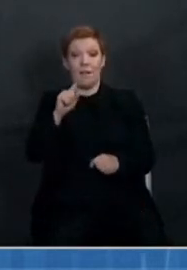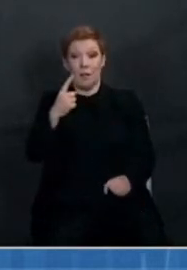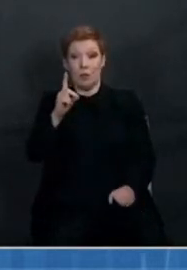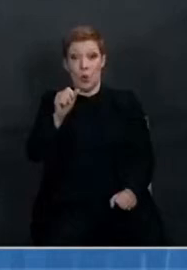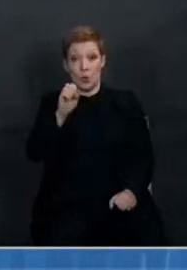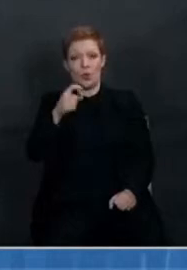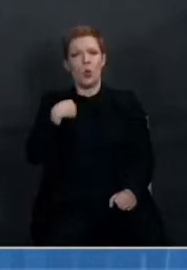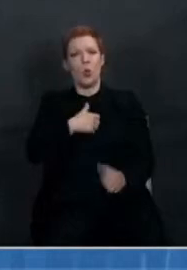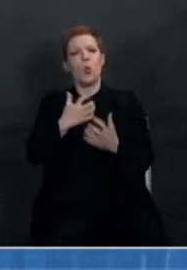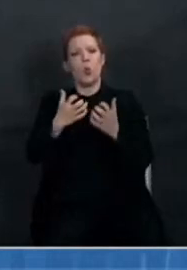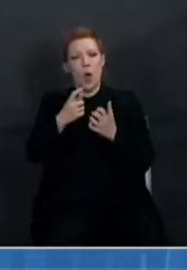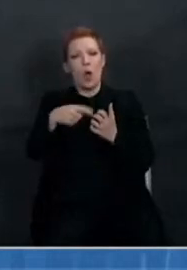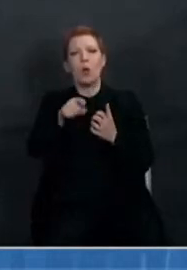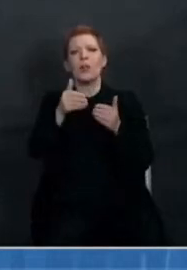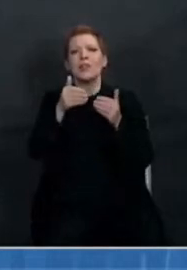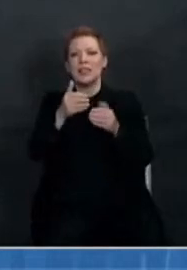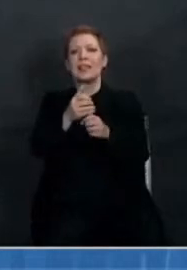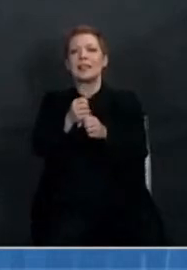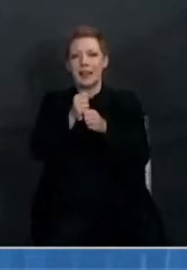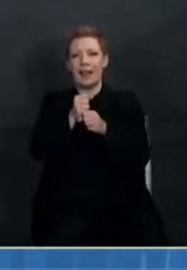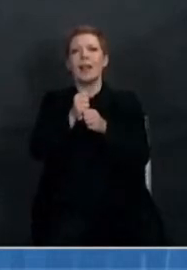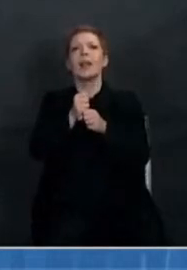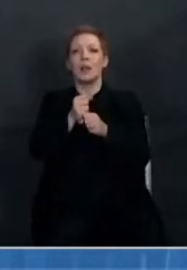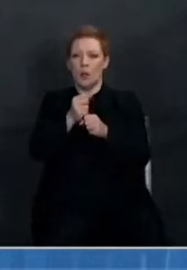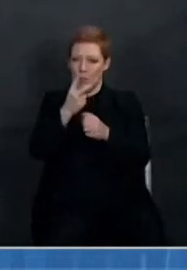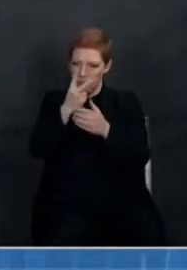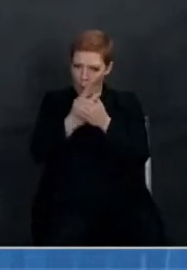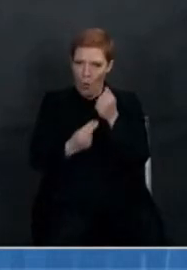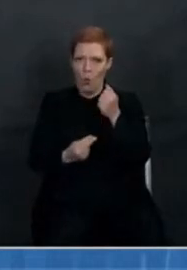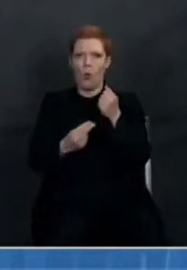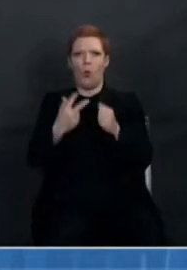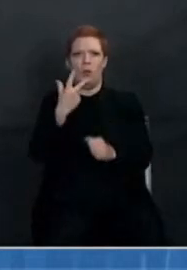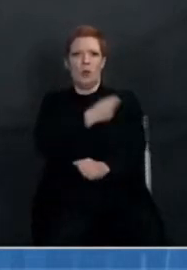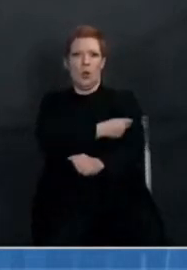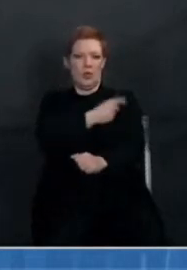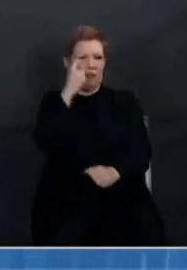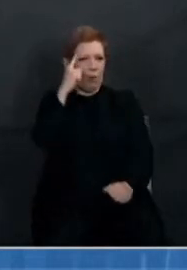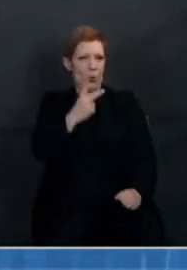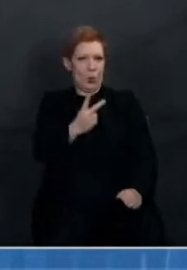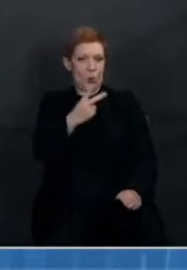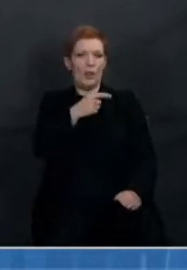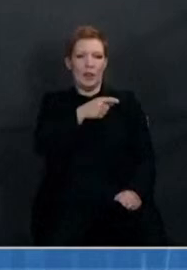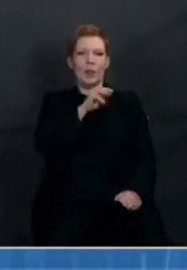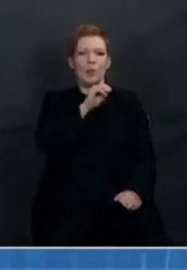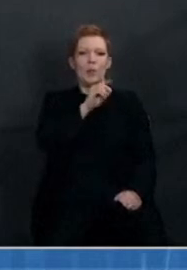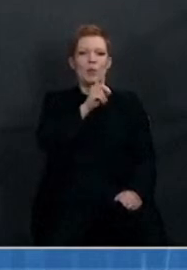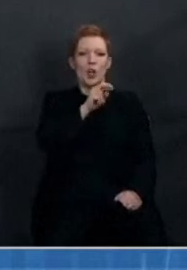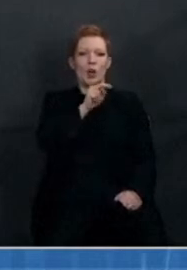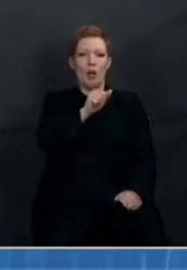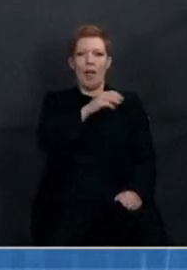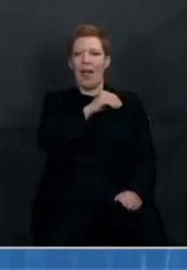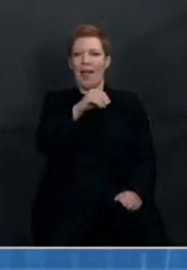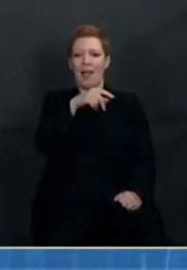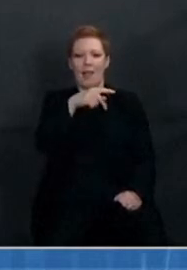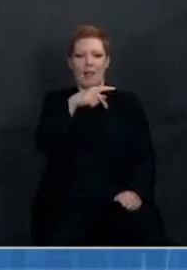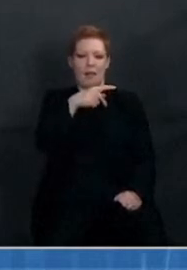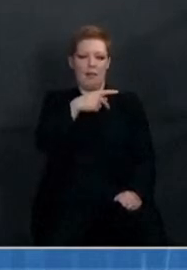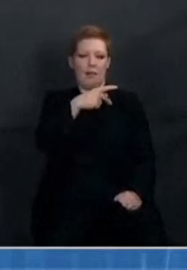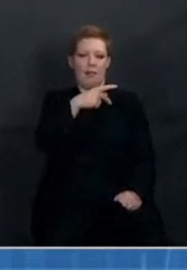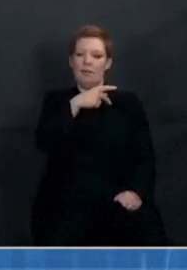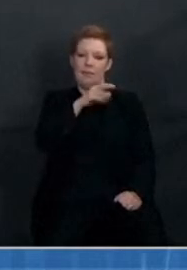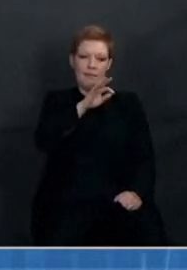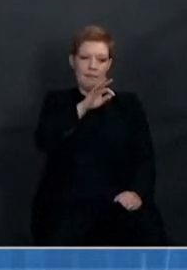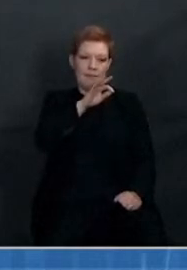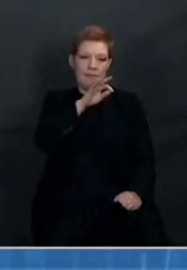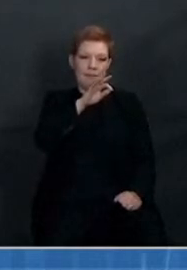second dose when you're dealing with a two dose regimen, namely Moderna and Pfizer. And as you well know, that's 21 days